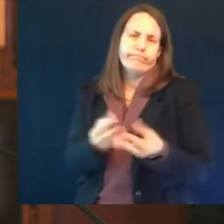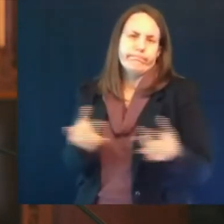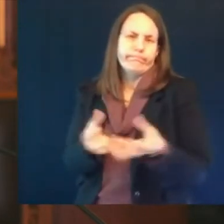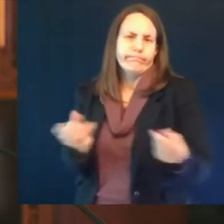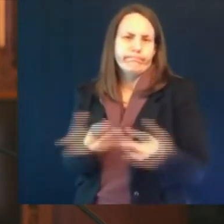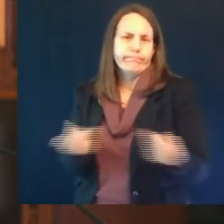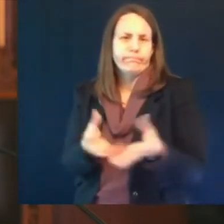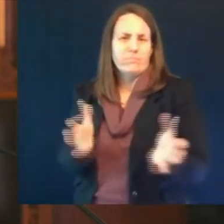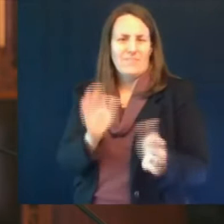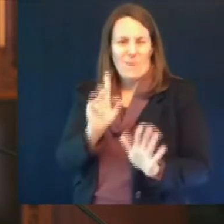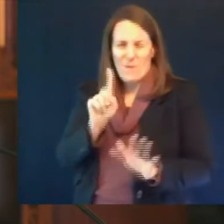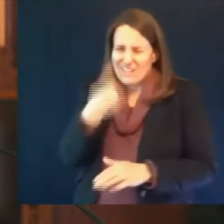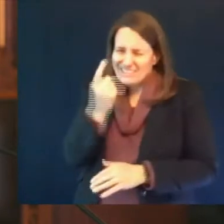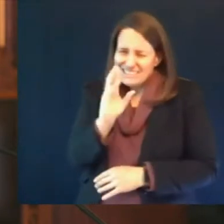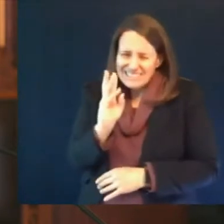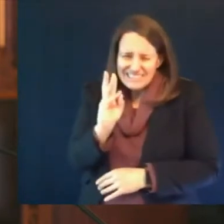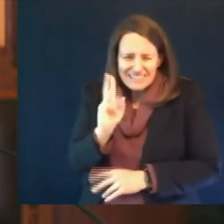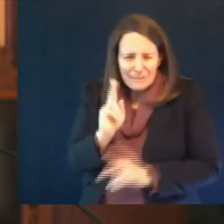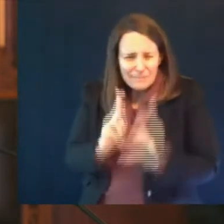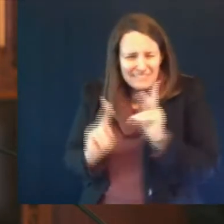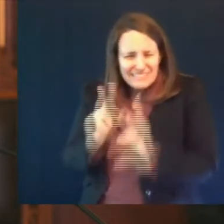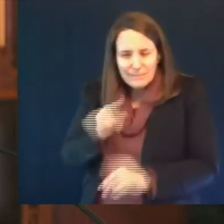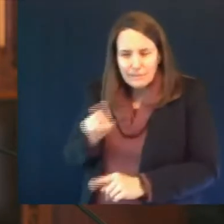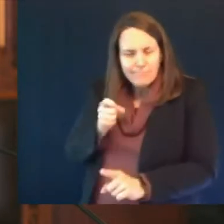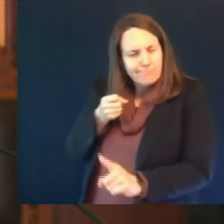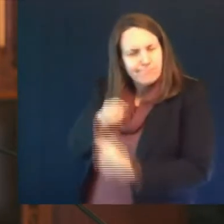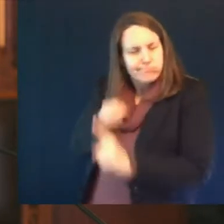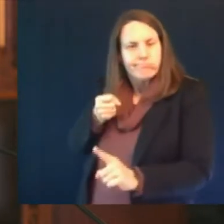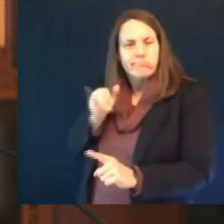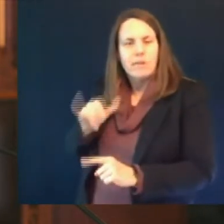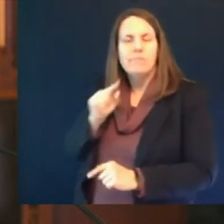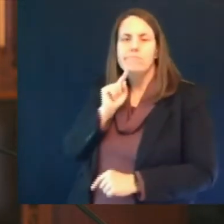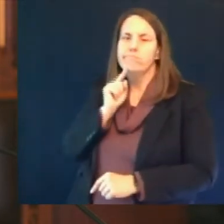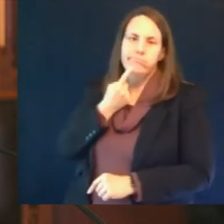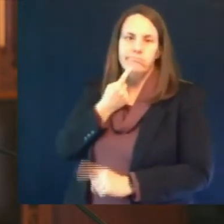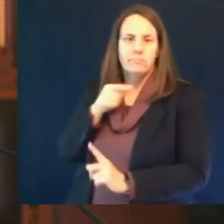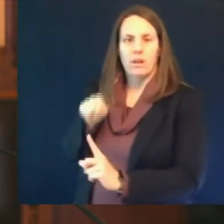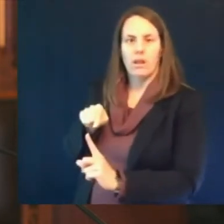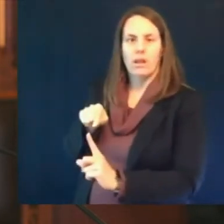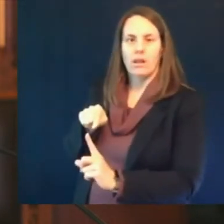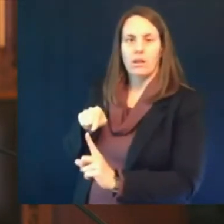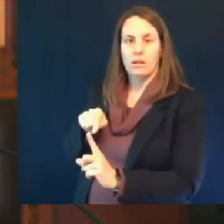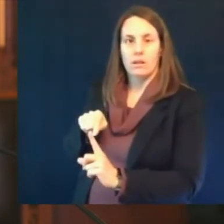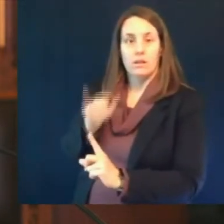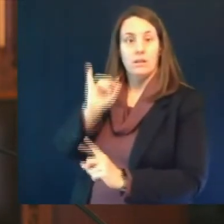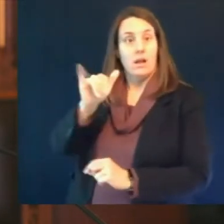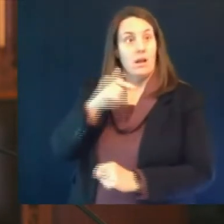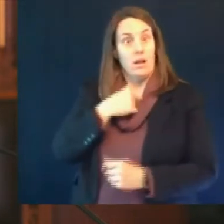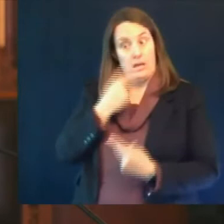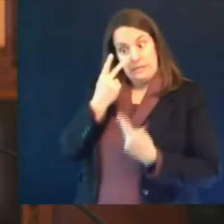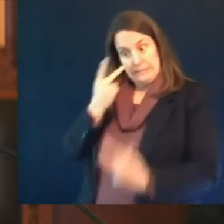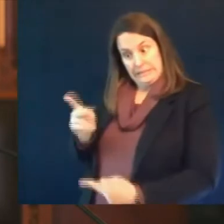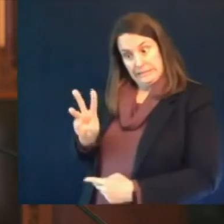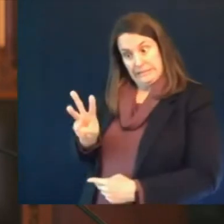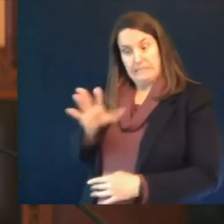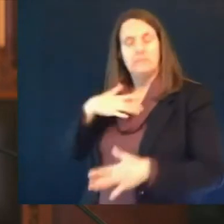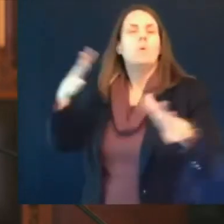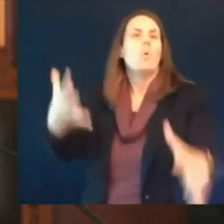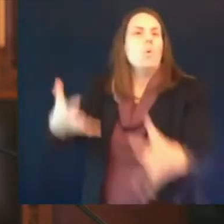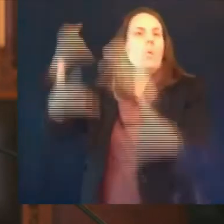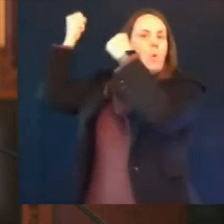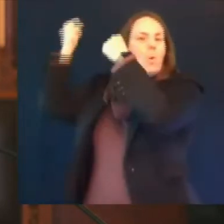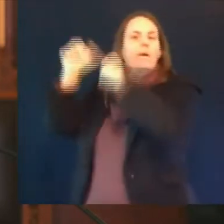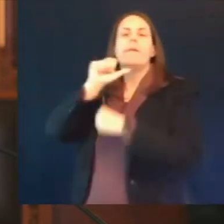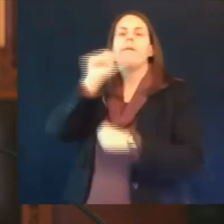seriously wrong here or something unforeseen something more than what the data first